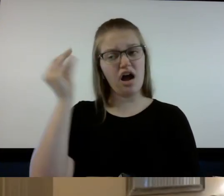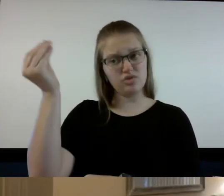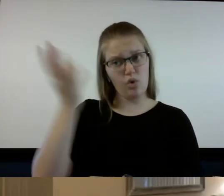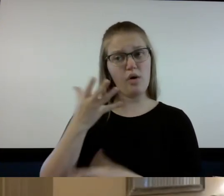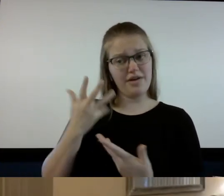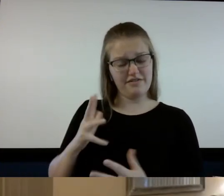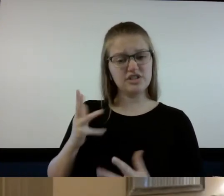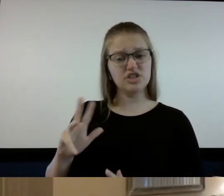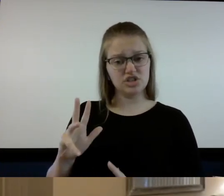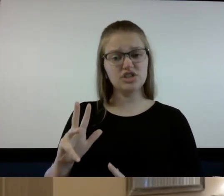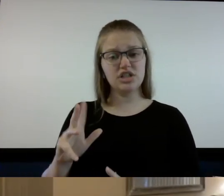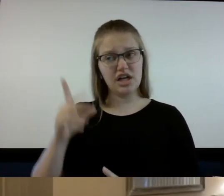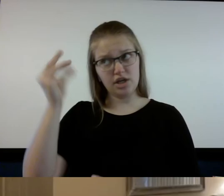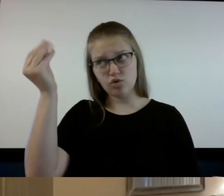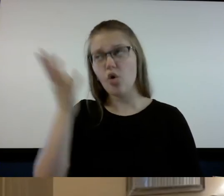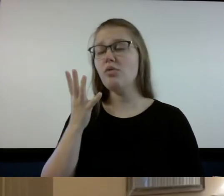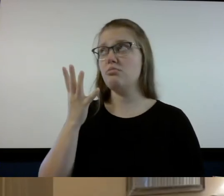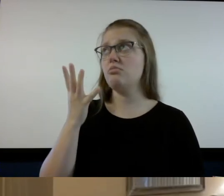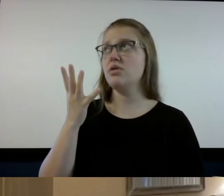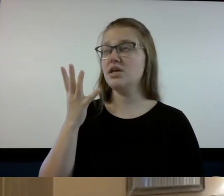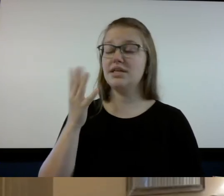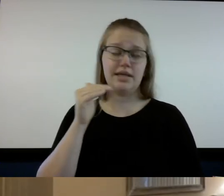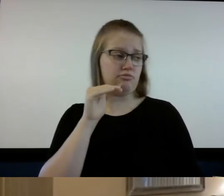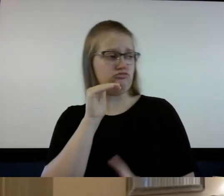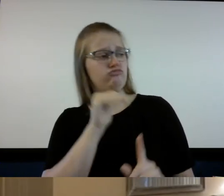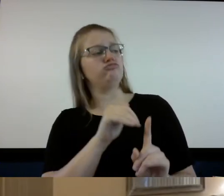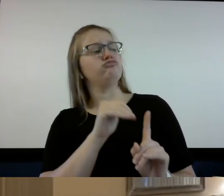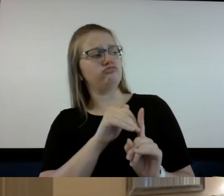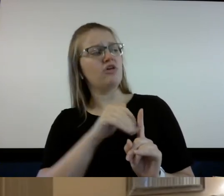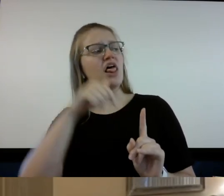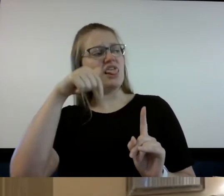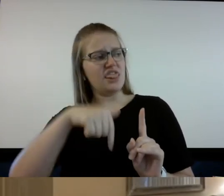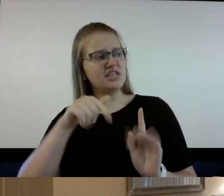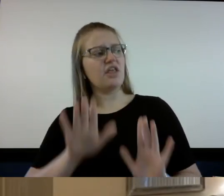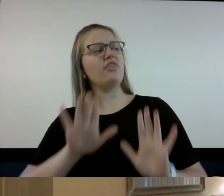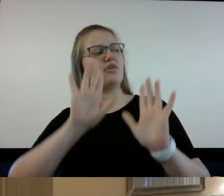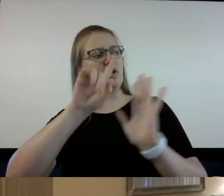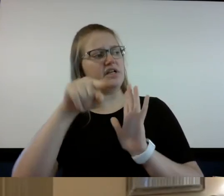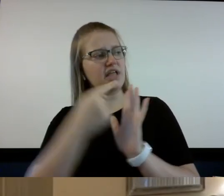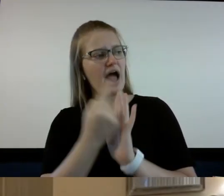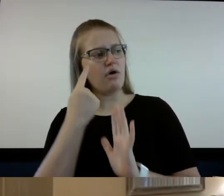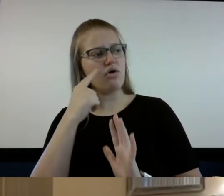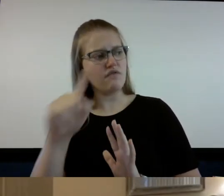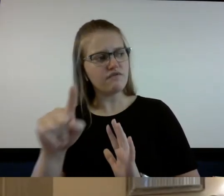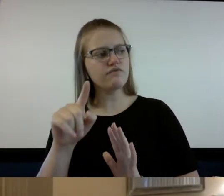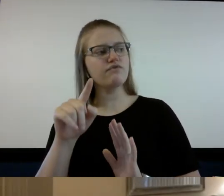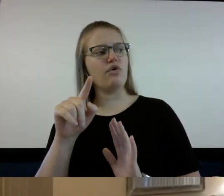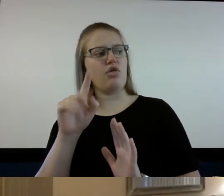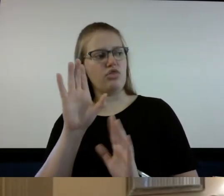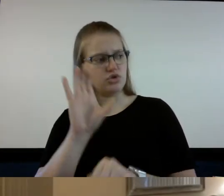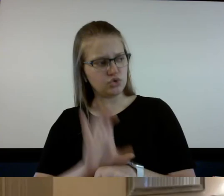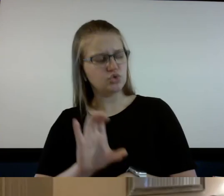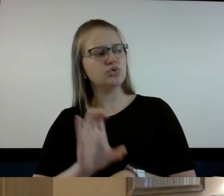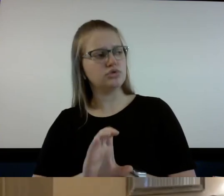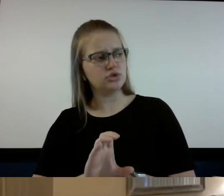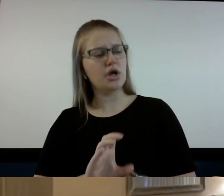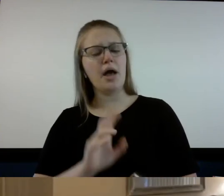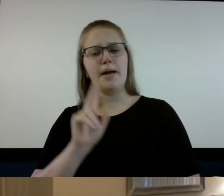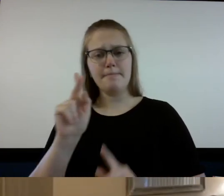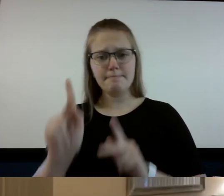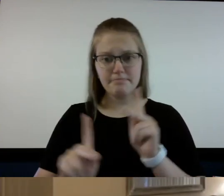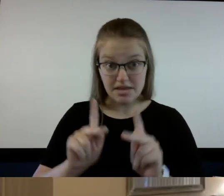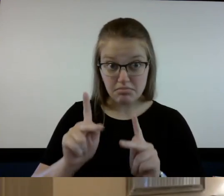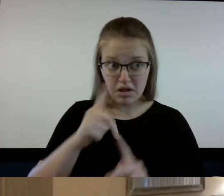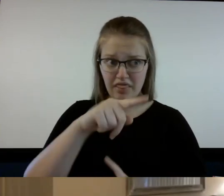let me know it's Jason it's the greatest hour of evangelism for the church people are in